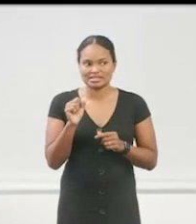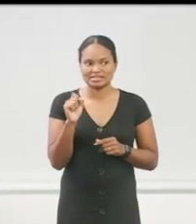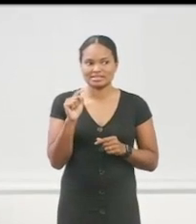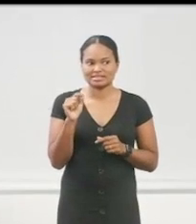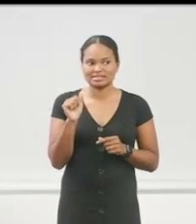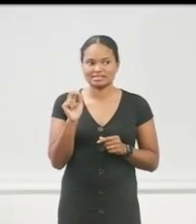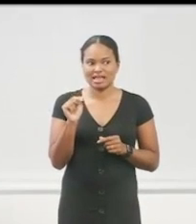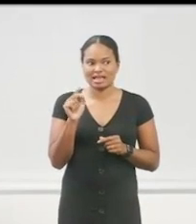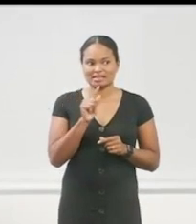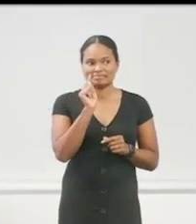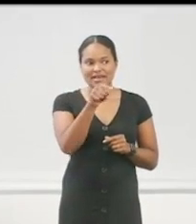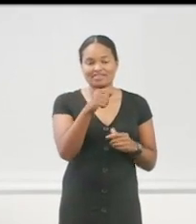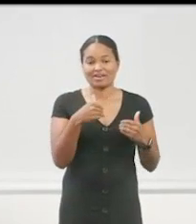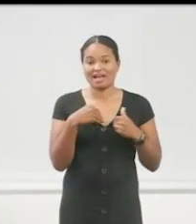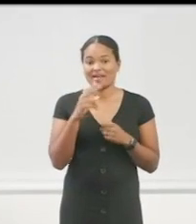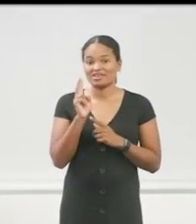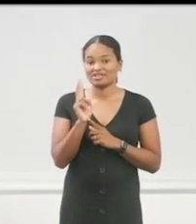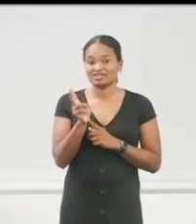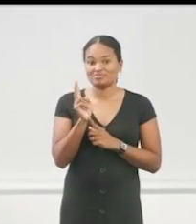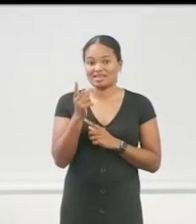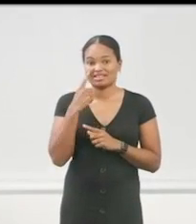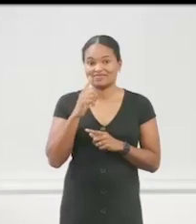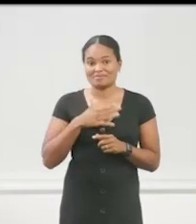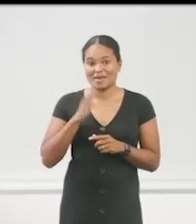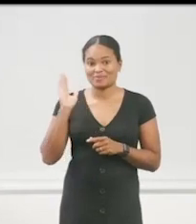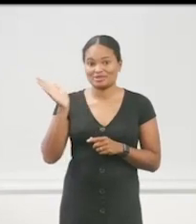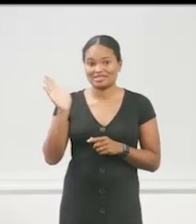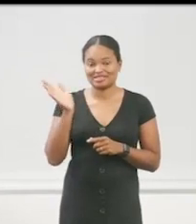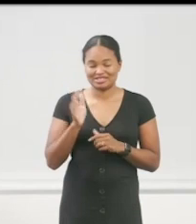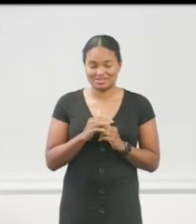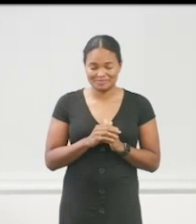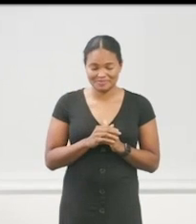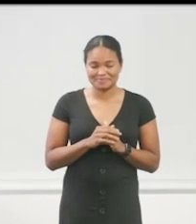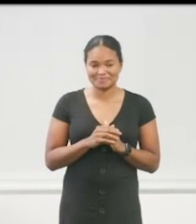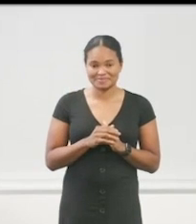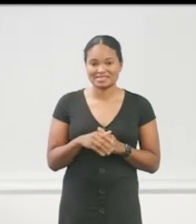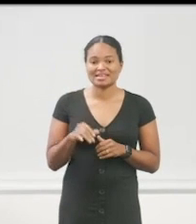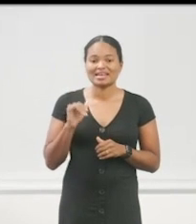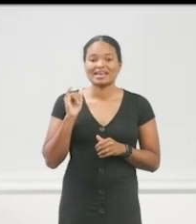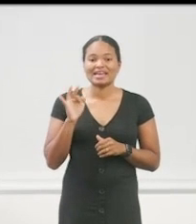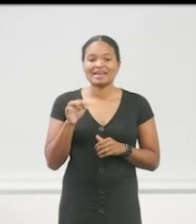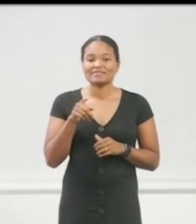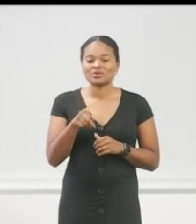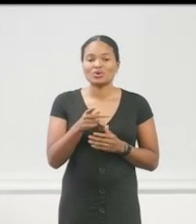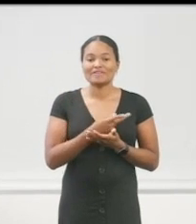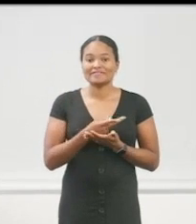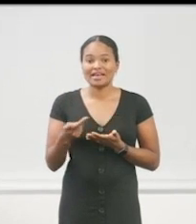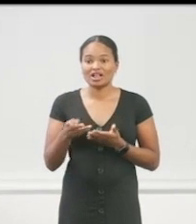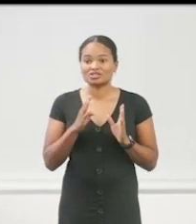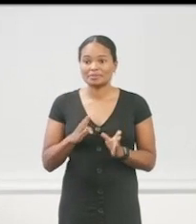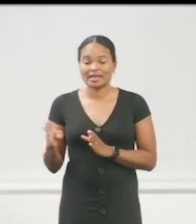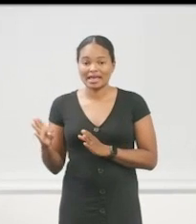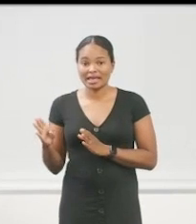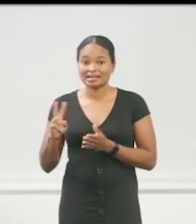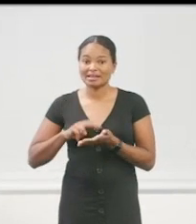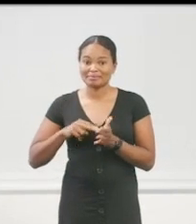Two and a half minutes to do my presentation. So, if you fail to plan, okay, what do you do? You